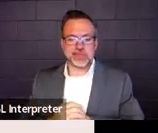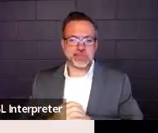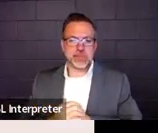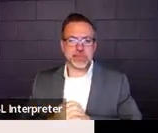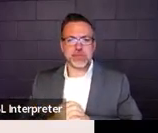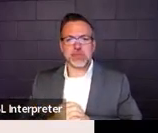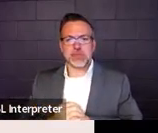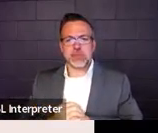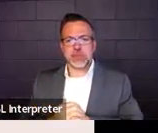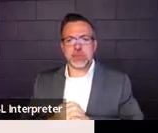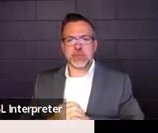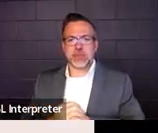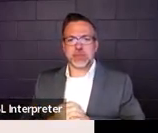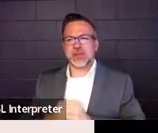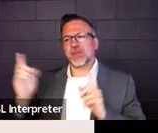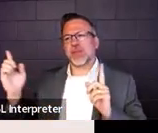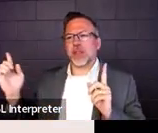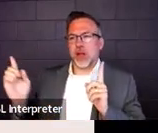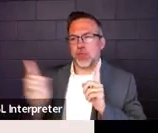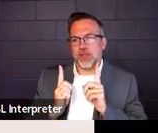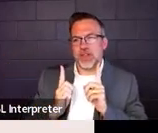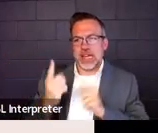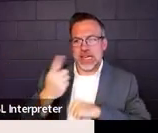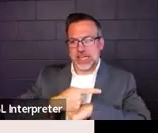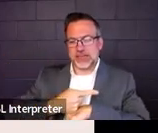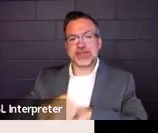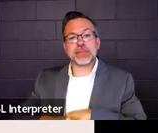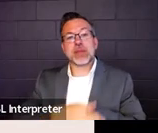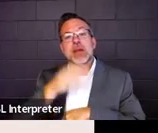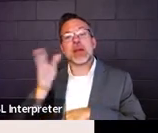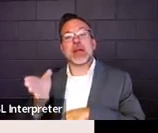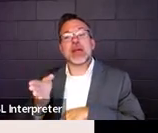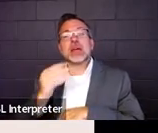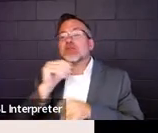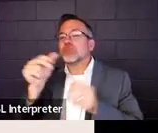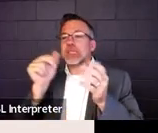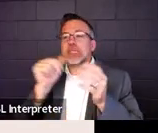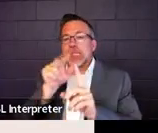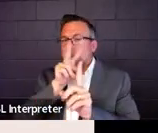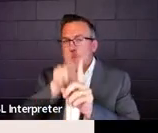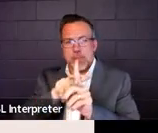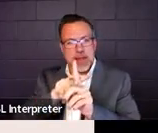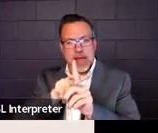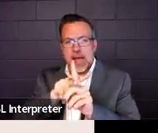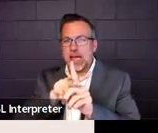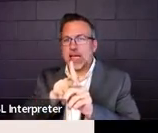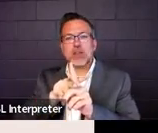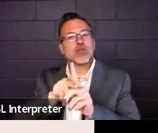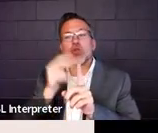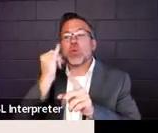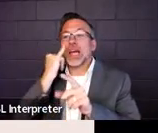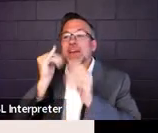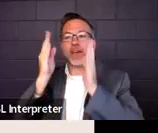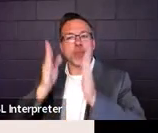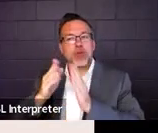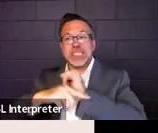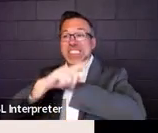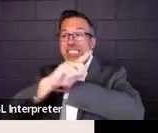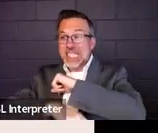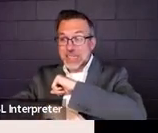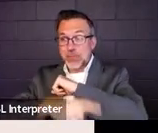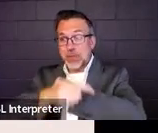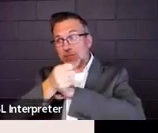MUSER says abbreviated day does not apply to change in placement under discipline with children, discipline of children with